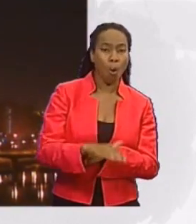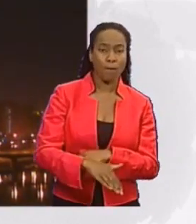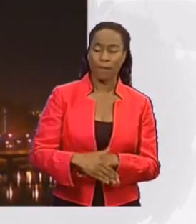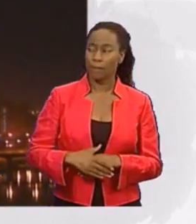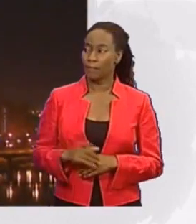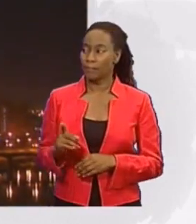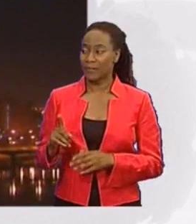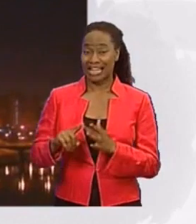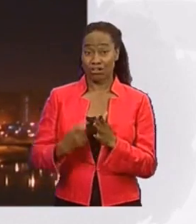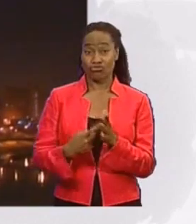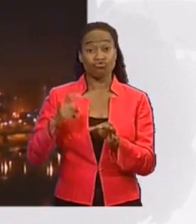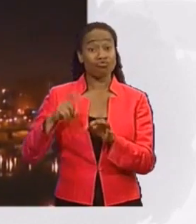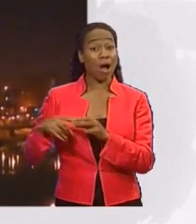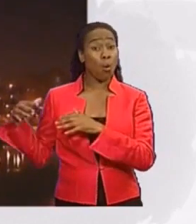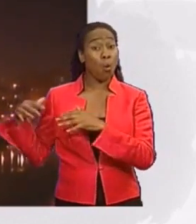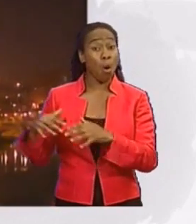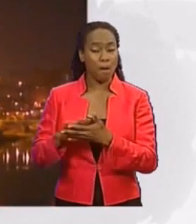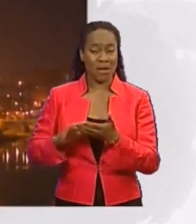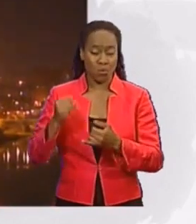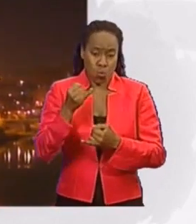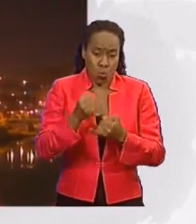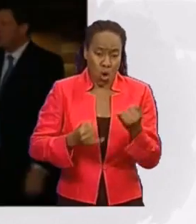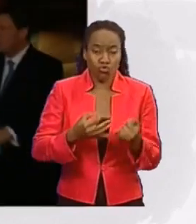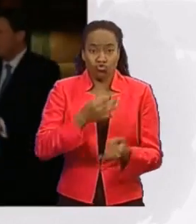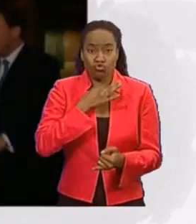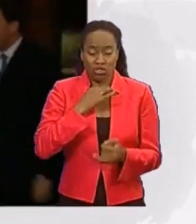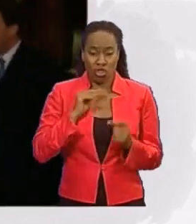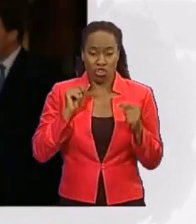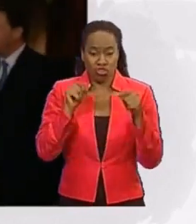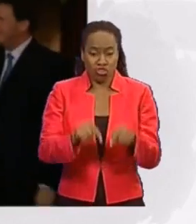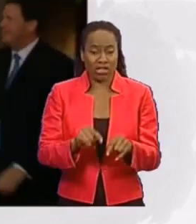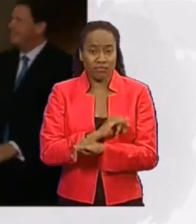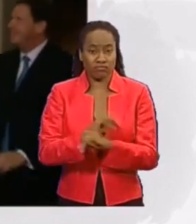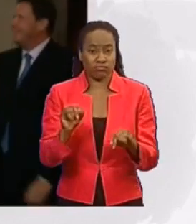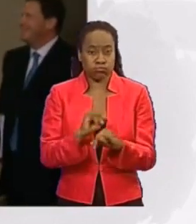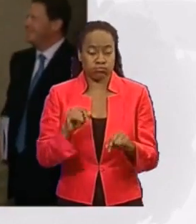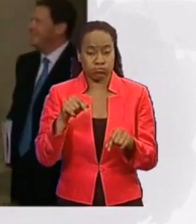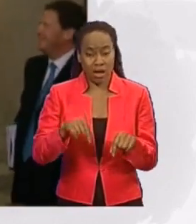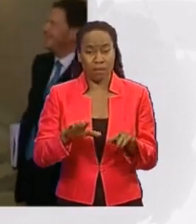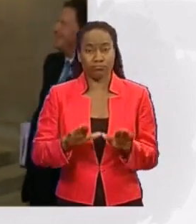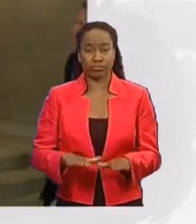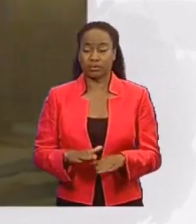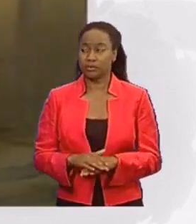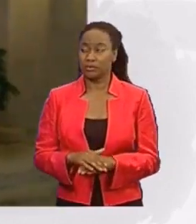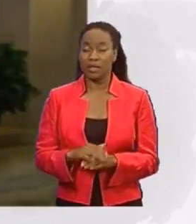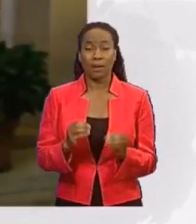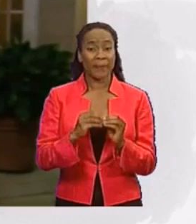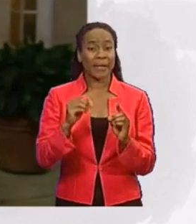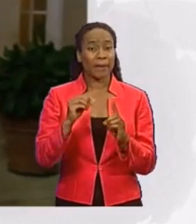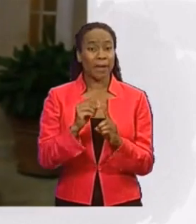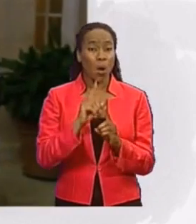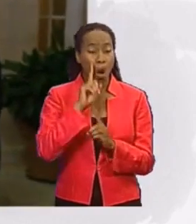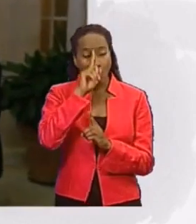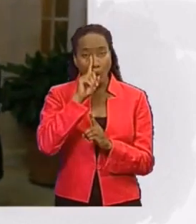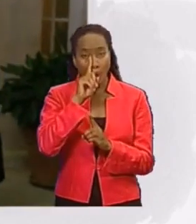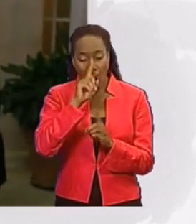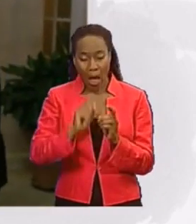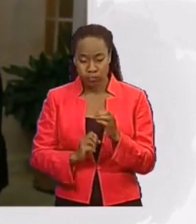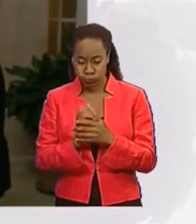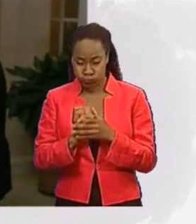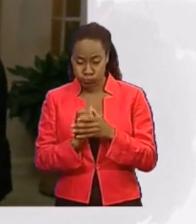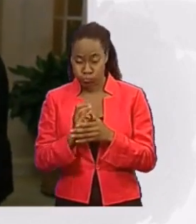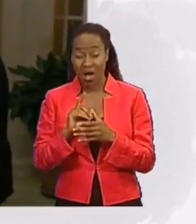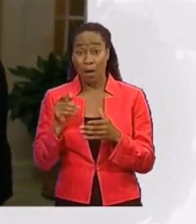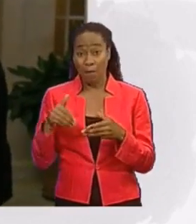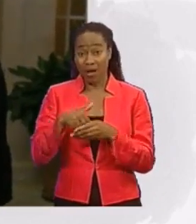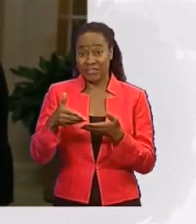threat in Britain, says the former head of MI5. The Afghan war on the BP oil spill high on the agenda as David Cameron arrives